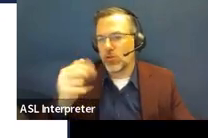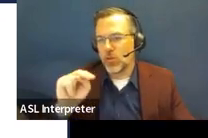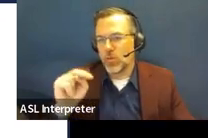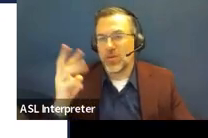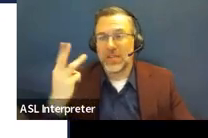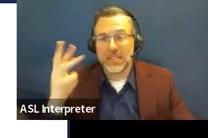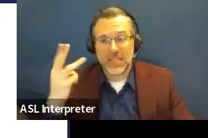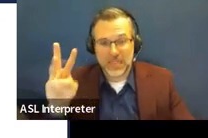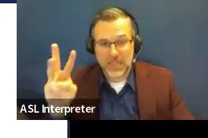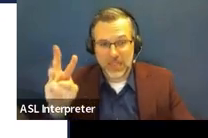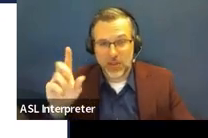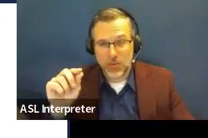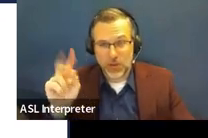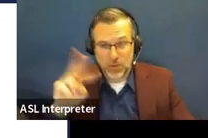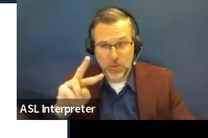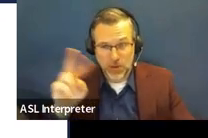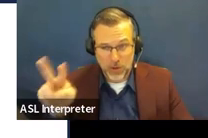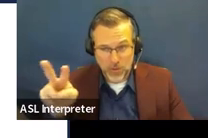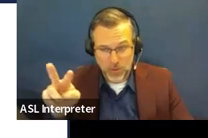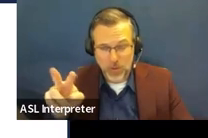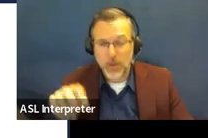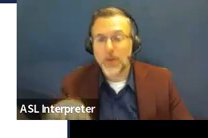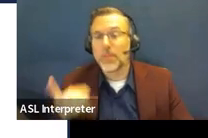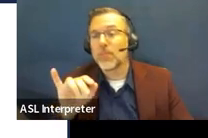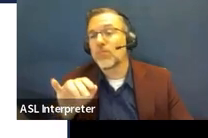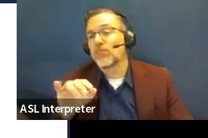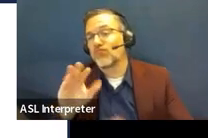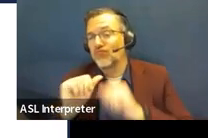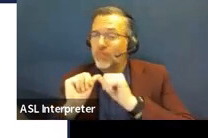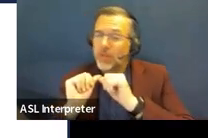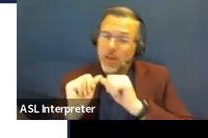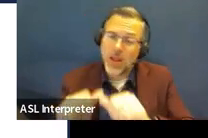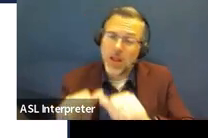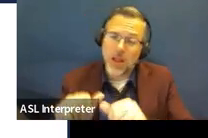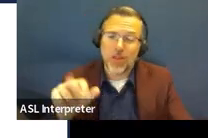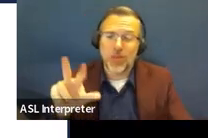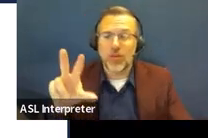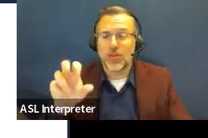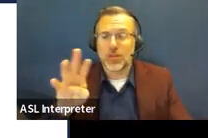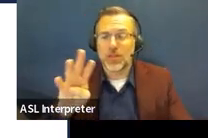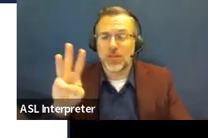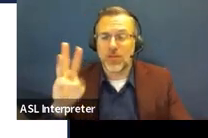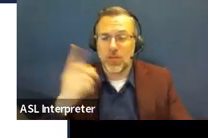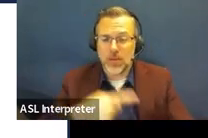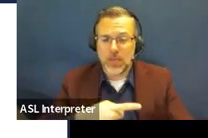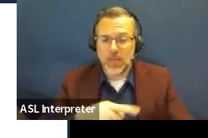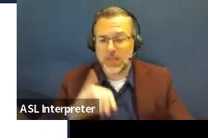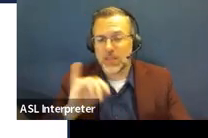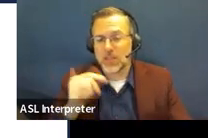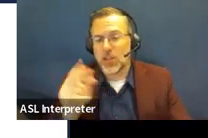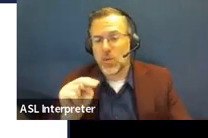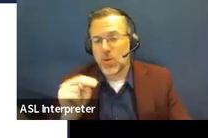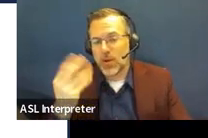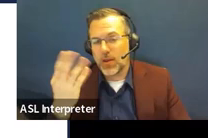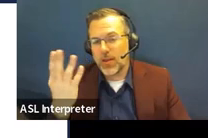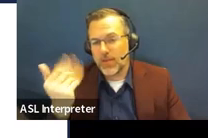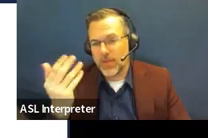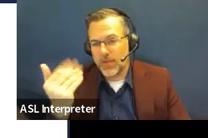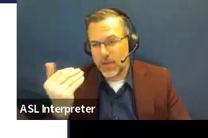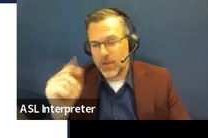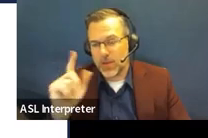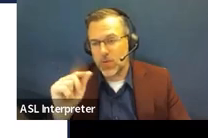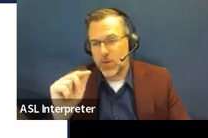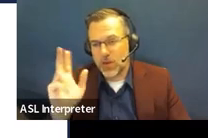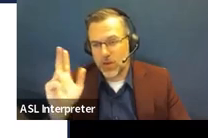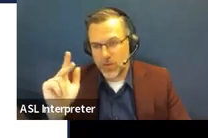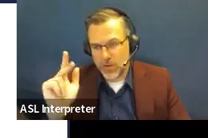Which would mean that that IEP would last for 364 days to January 15th, 2023. So